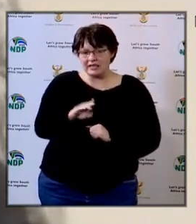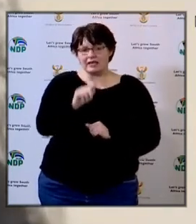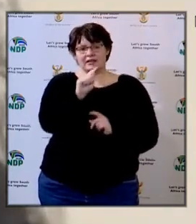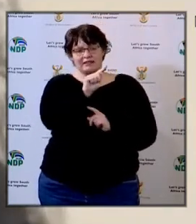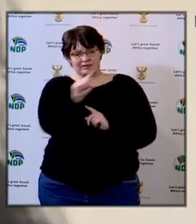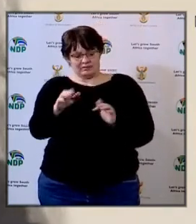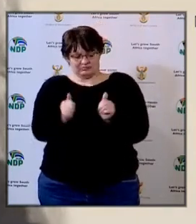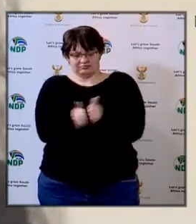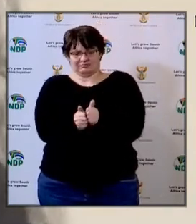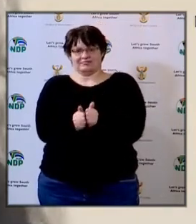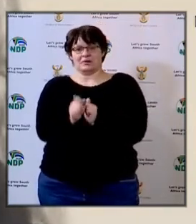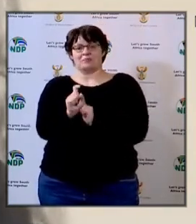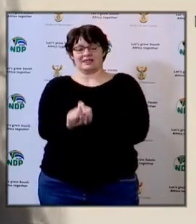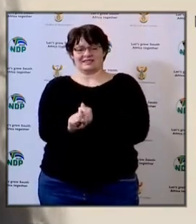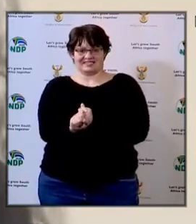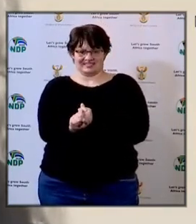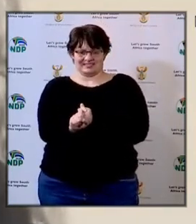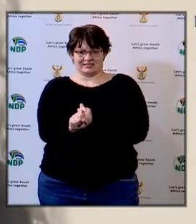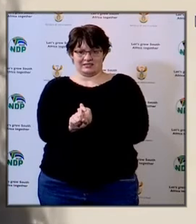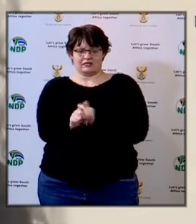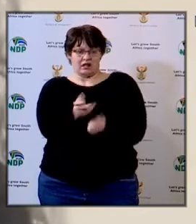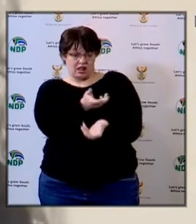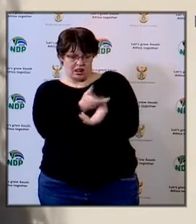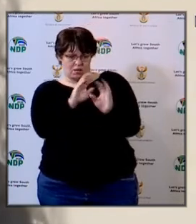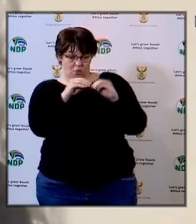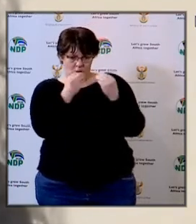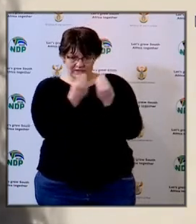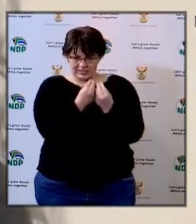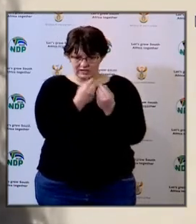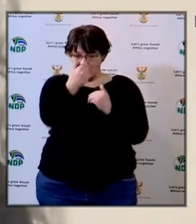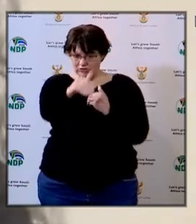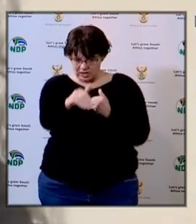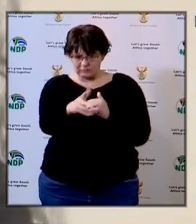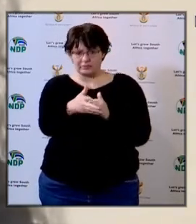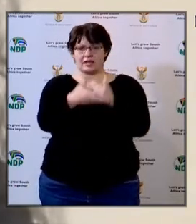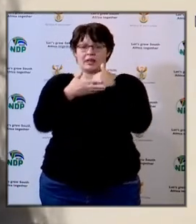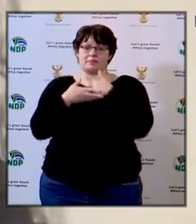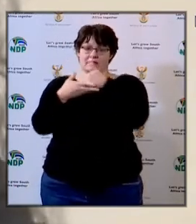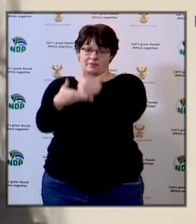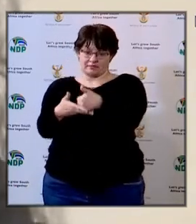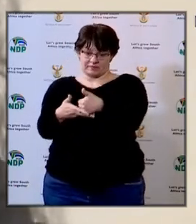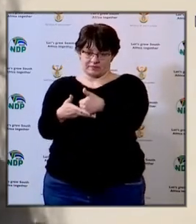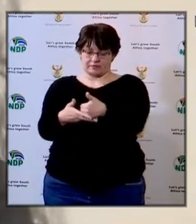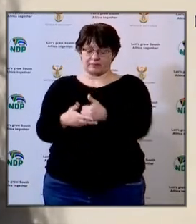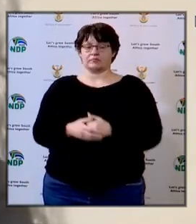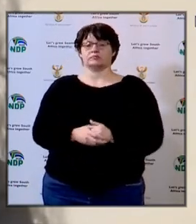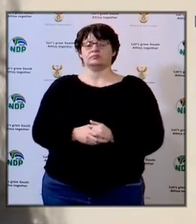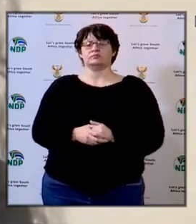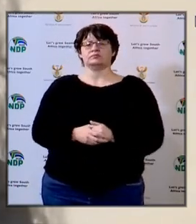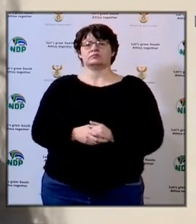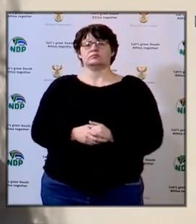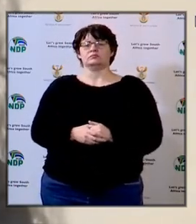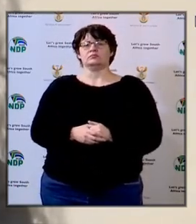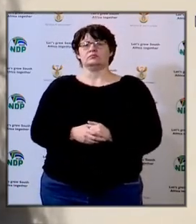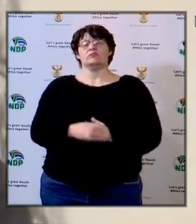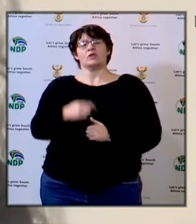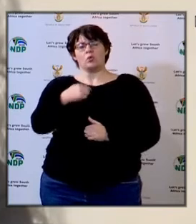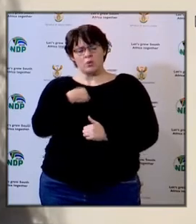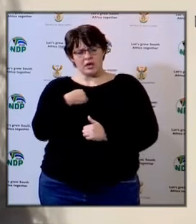that partnership with community formations and organisations that are outside our school premises even though our initial